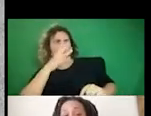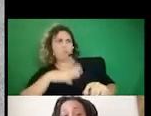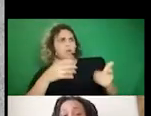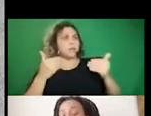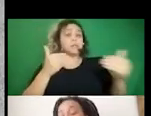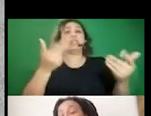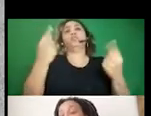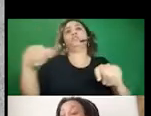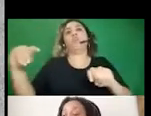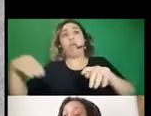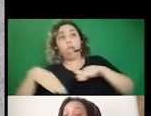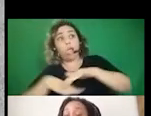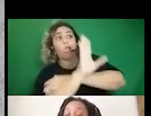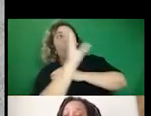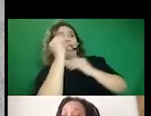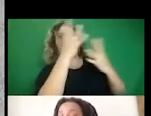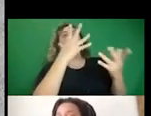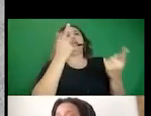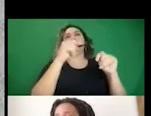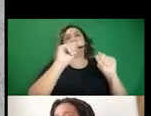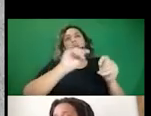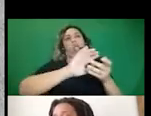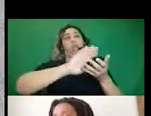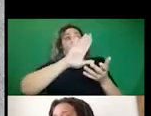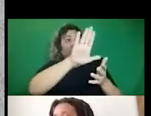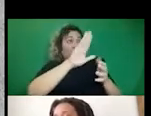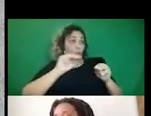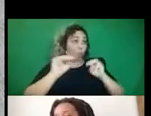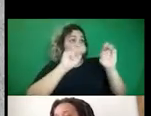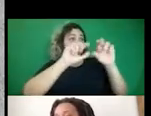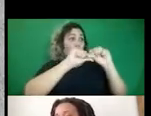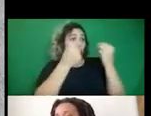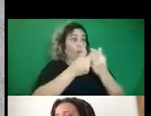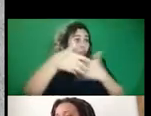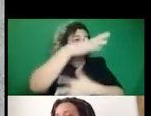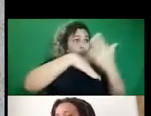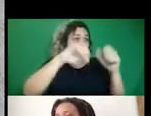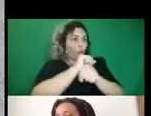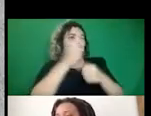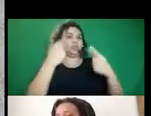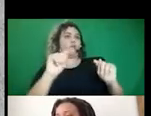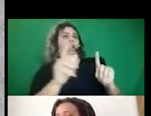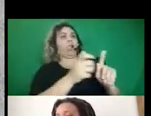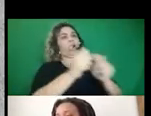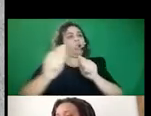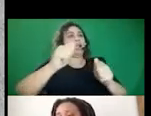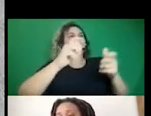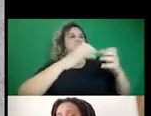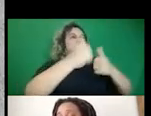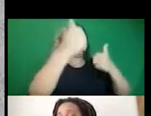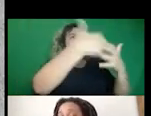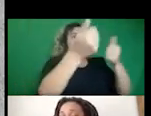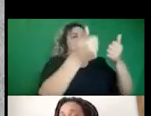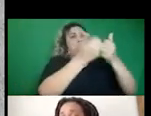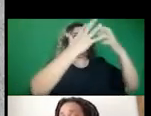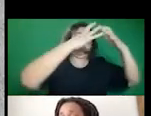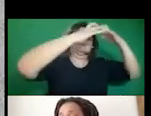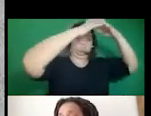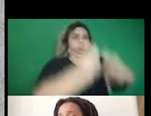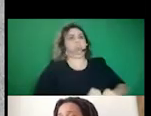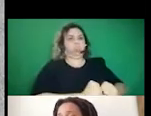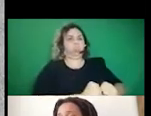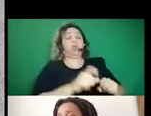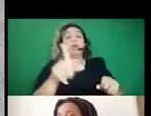to infiltrate and also disorganize those movements. So, um, the heightened visibility of black